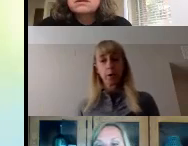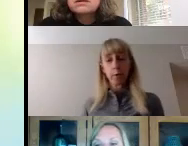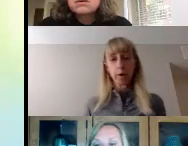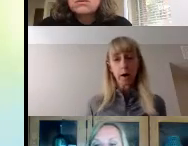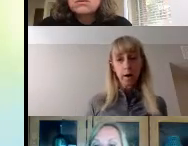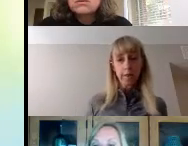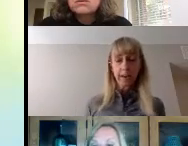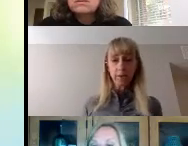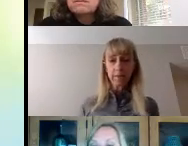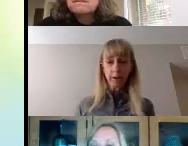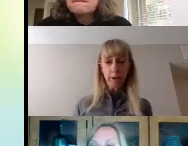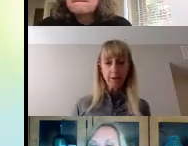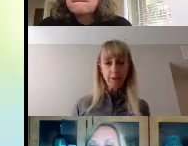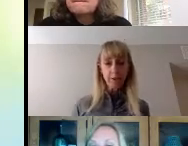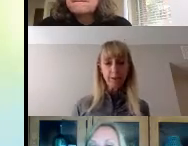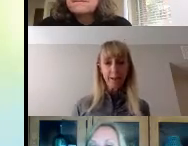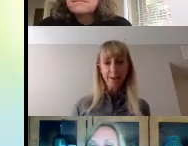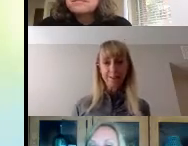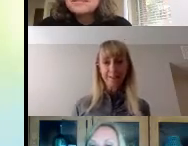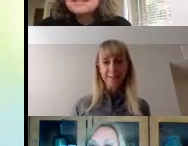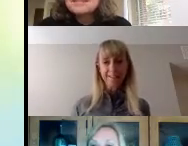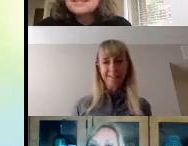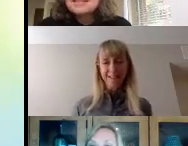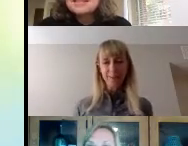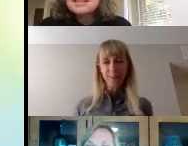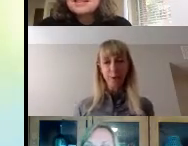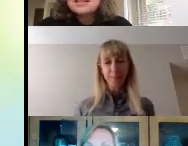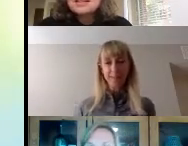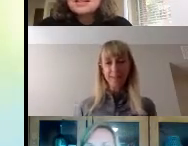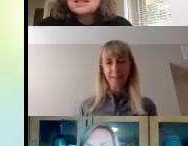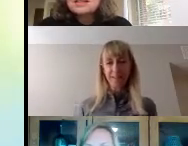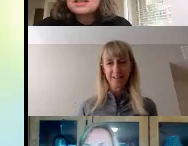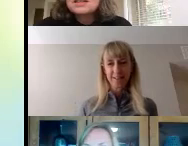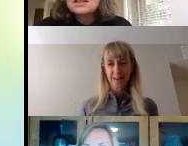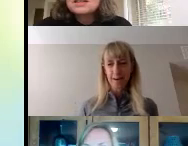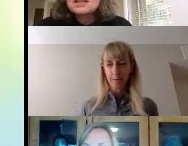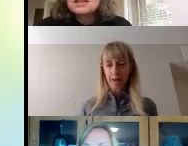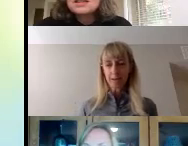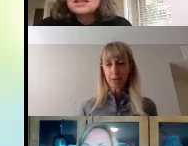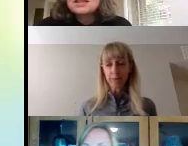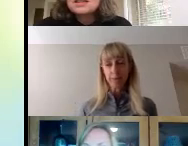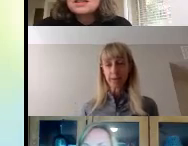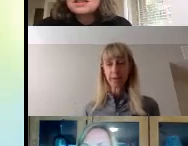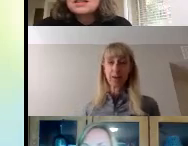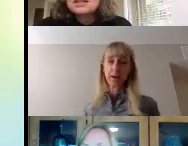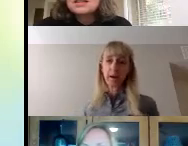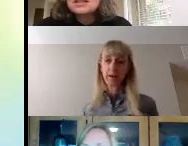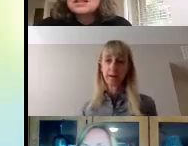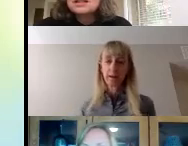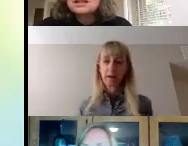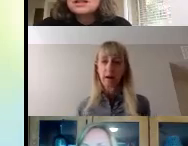so uh thank you very much danny and dean that was a great presentation um lots of good information